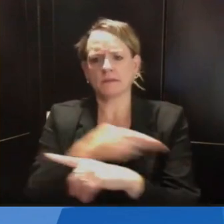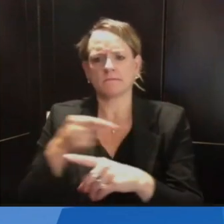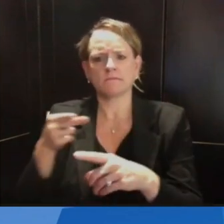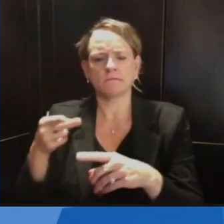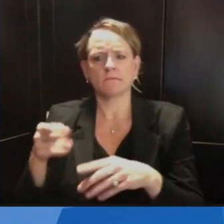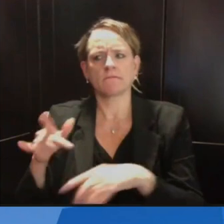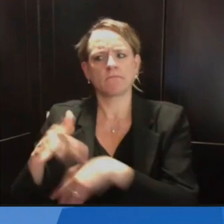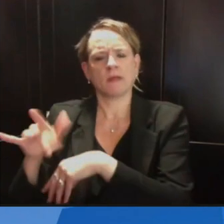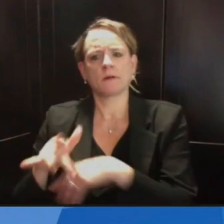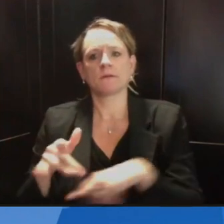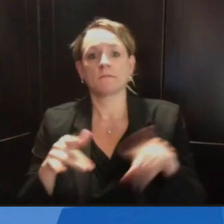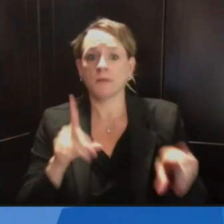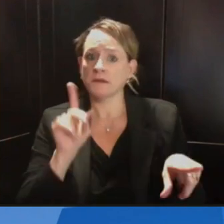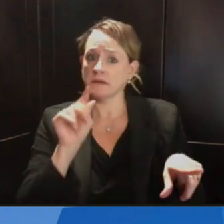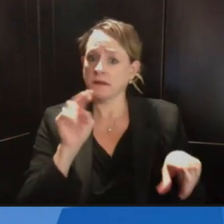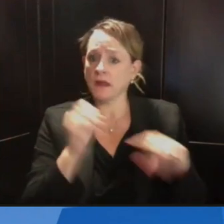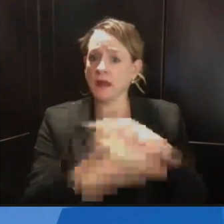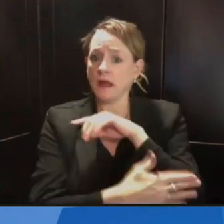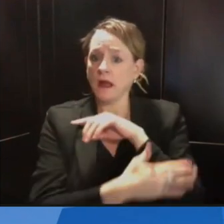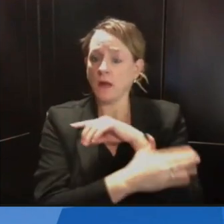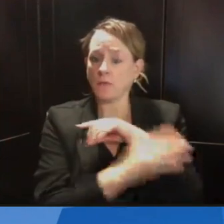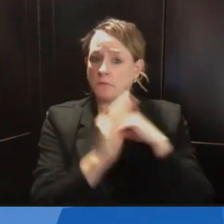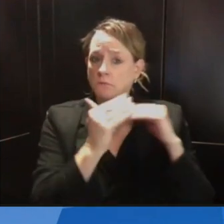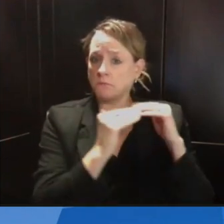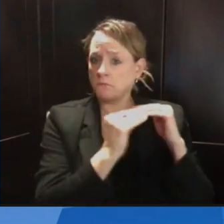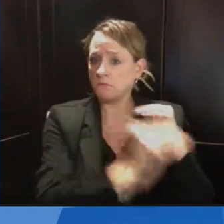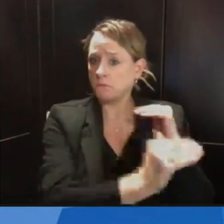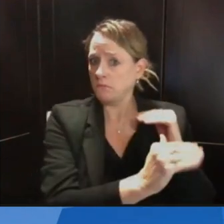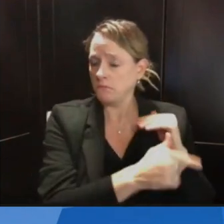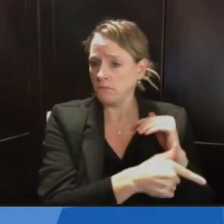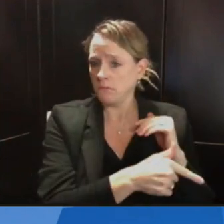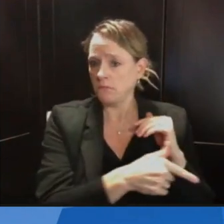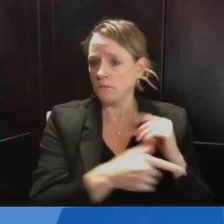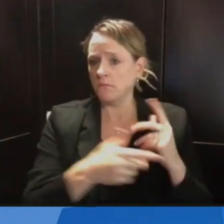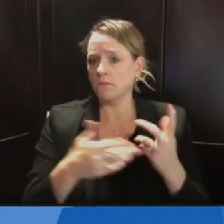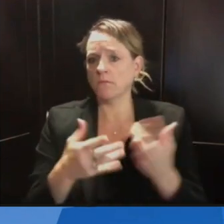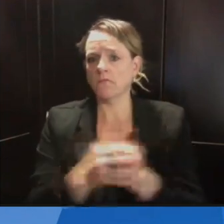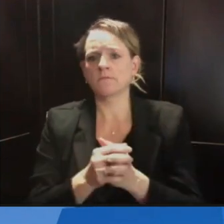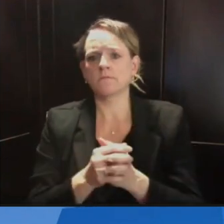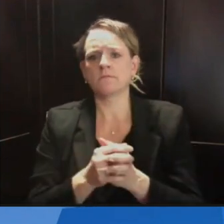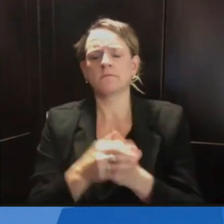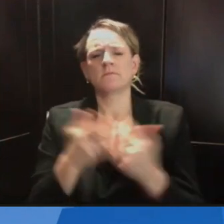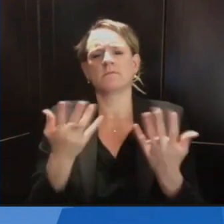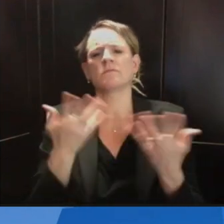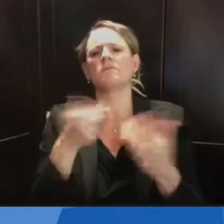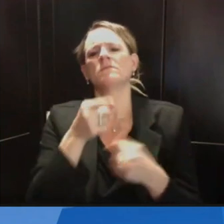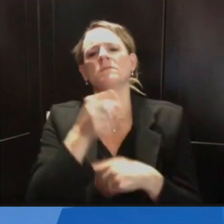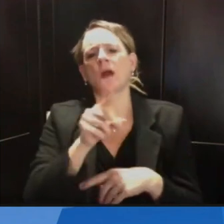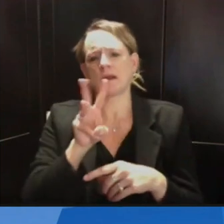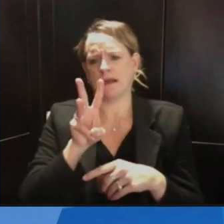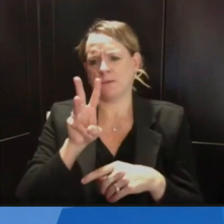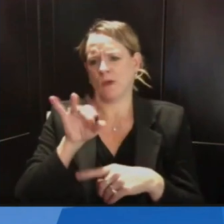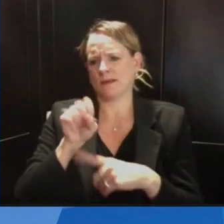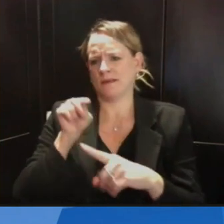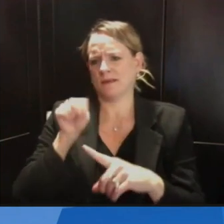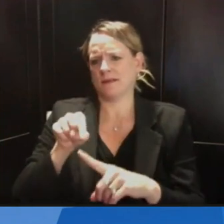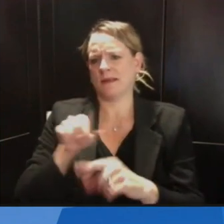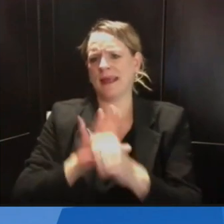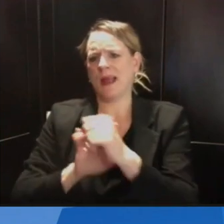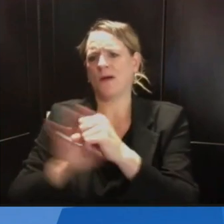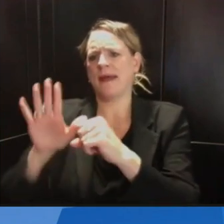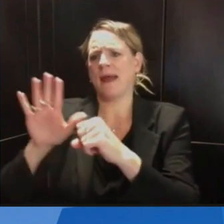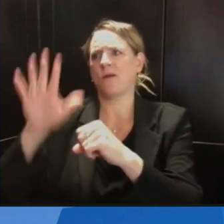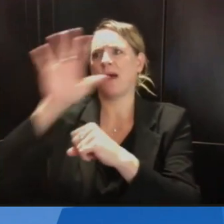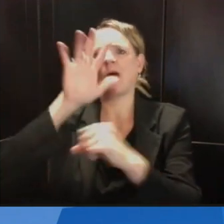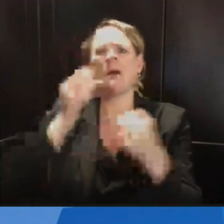wondering if you can tell us which areas of Wisconsin are seeing those high hospitalization rates. Where are they? And could